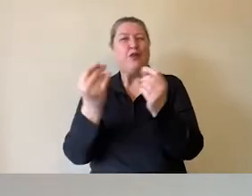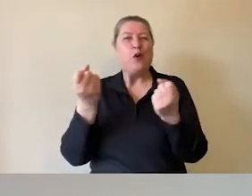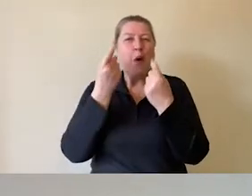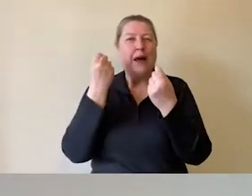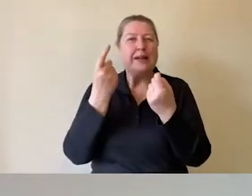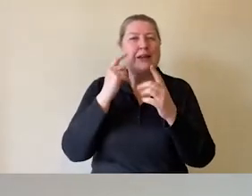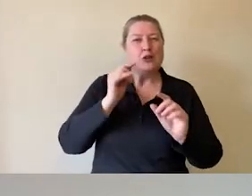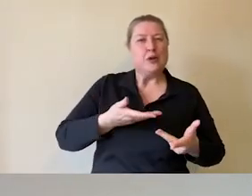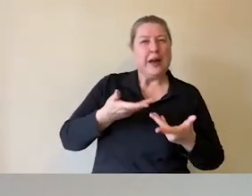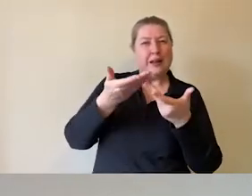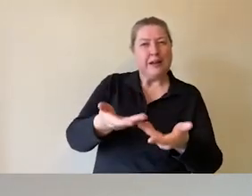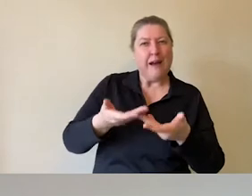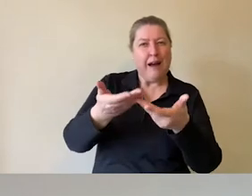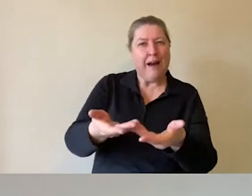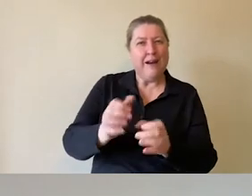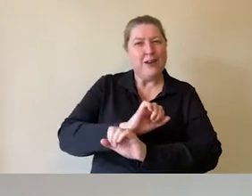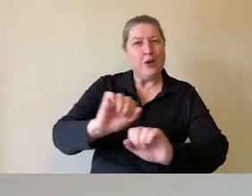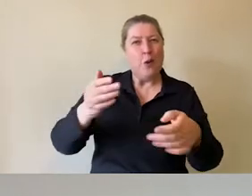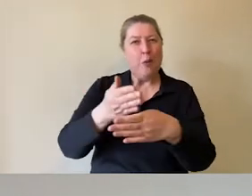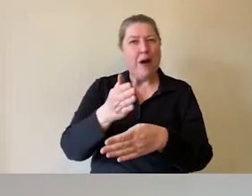into your own practice.